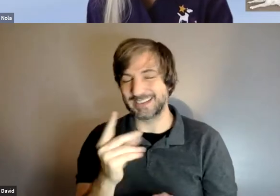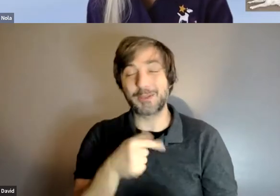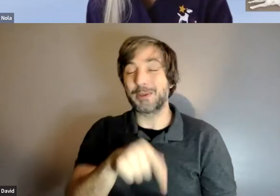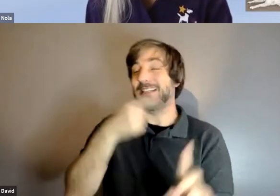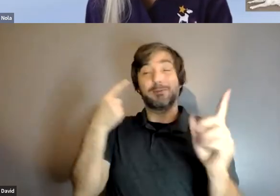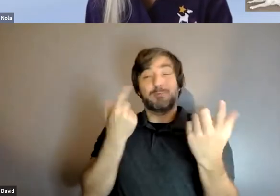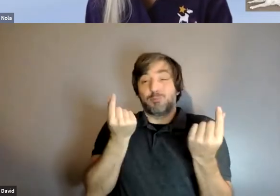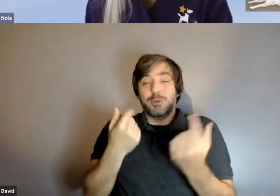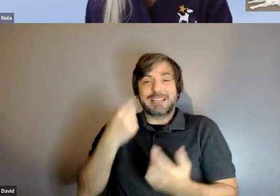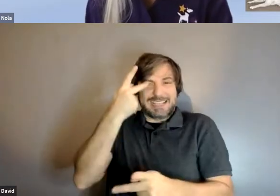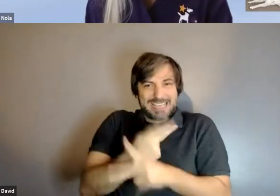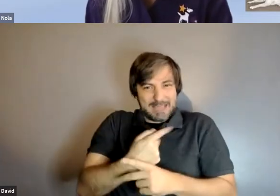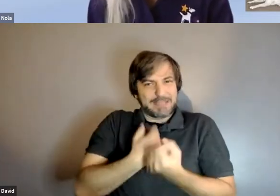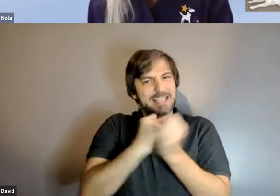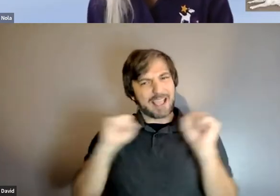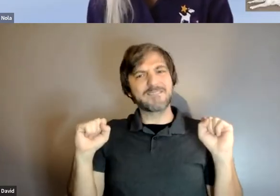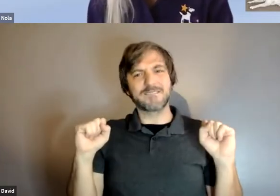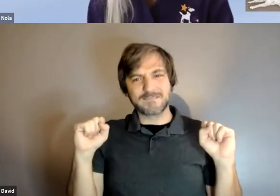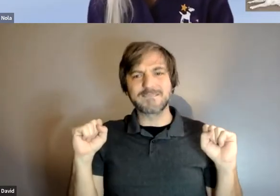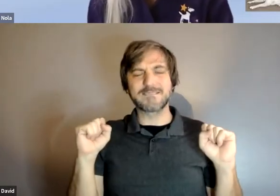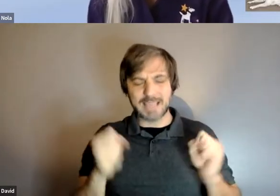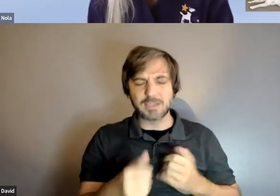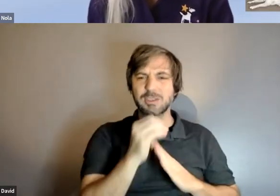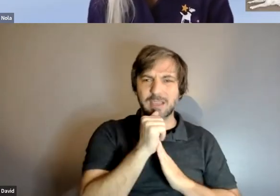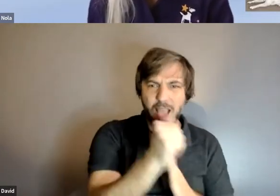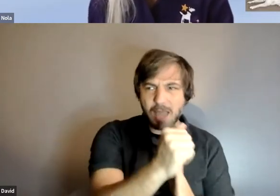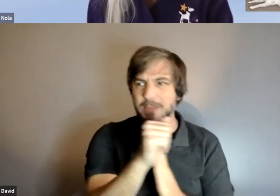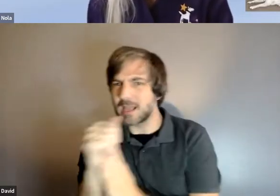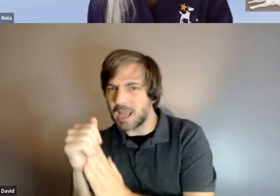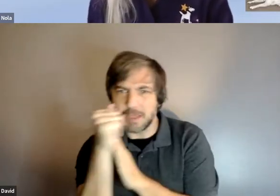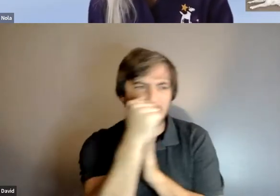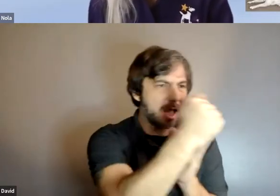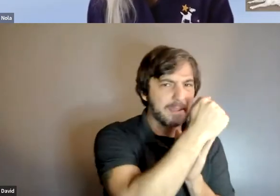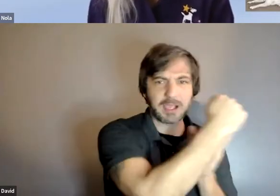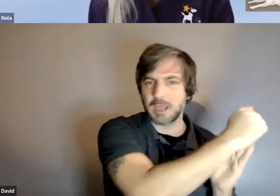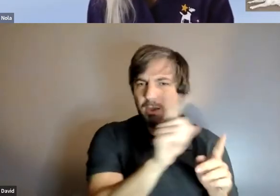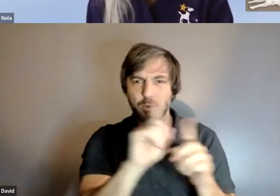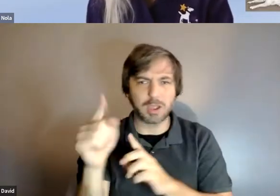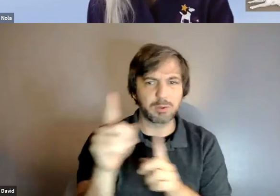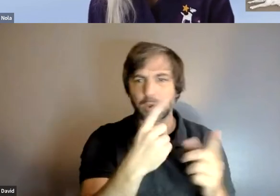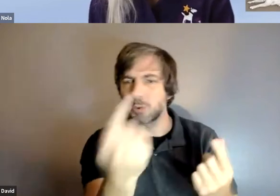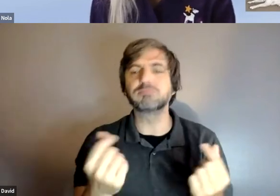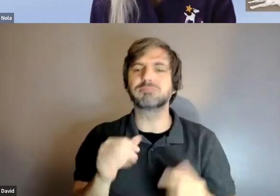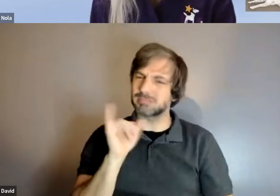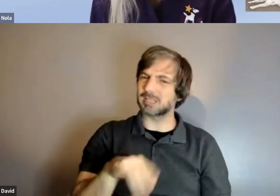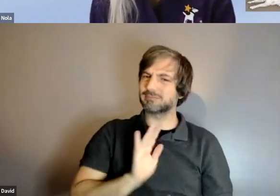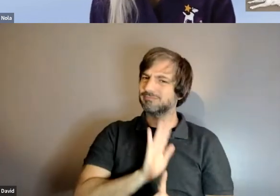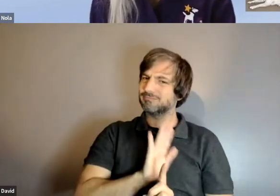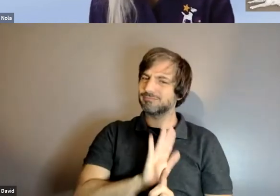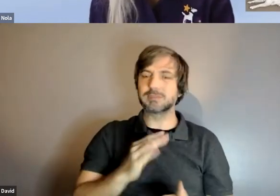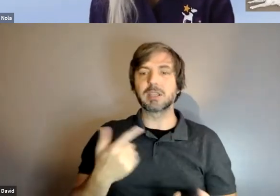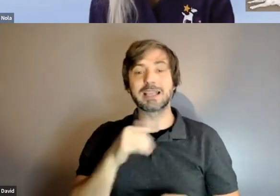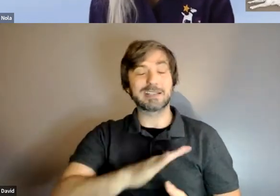and then to to guide me around different places um uh as i mentioned earlier he has his primary